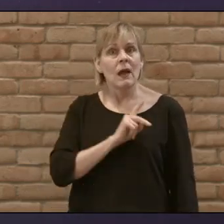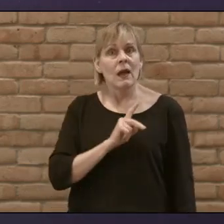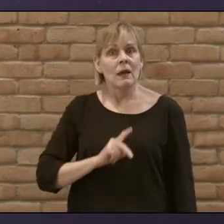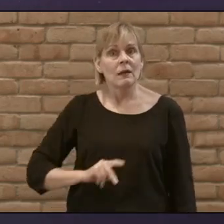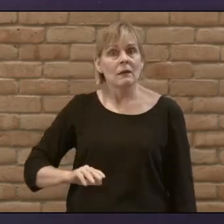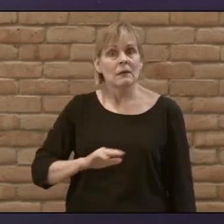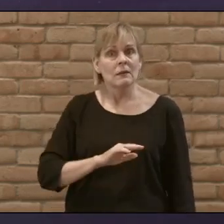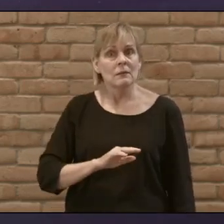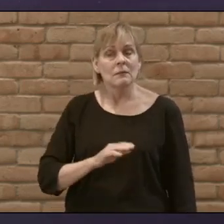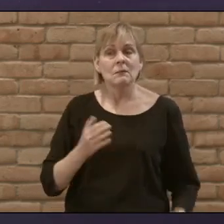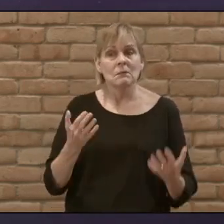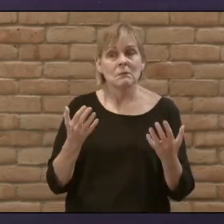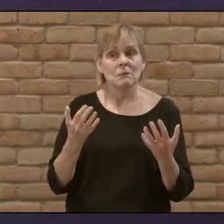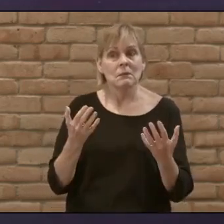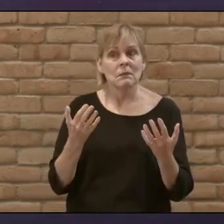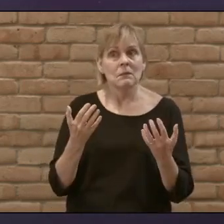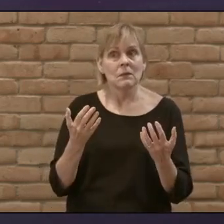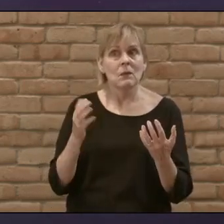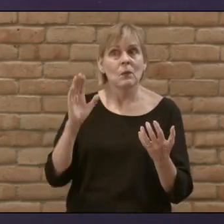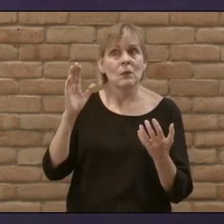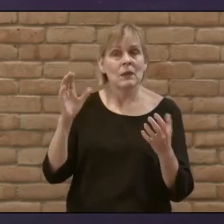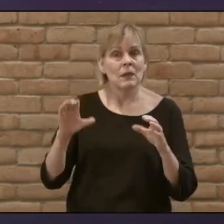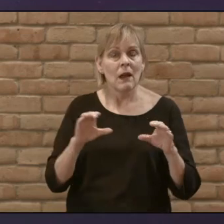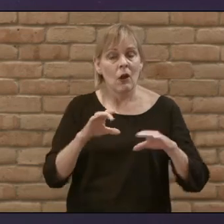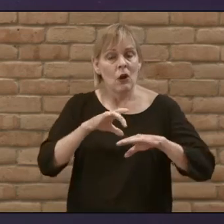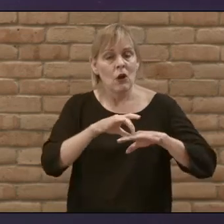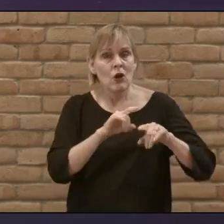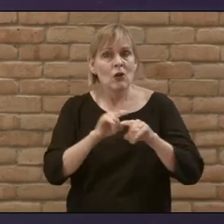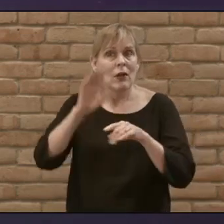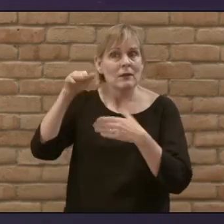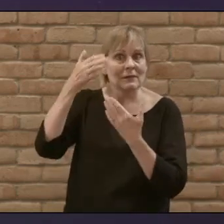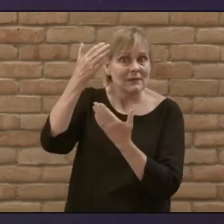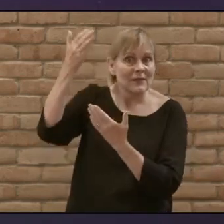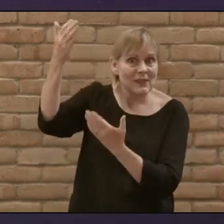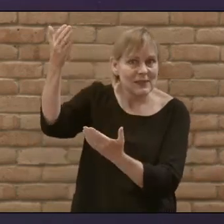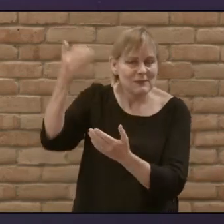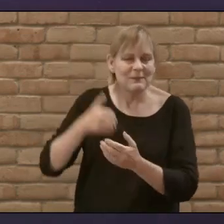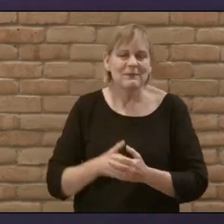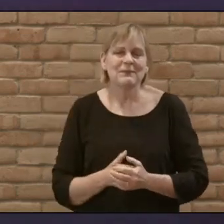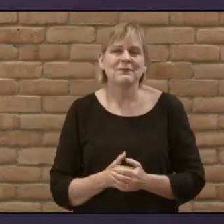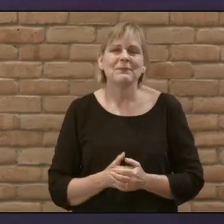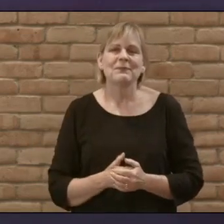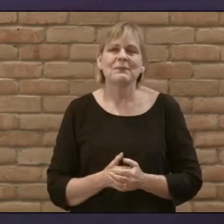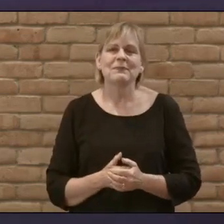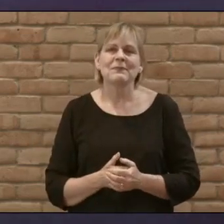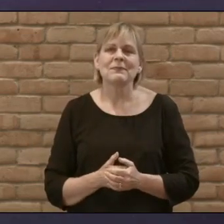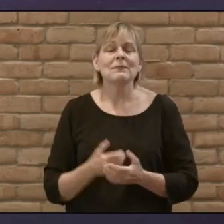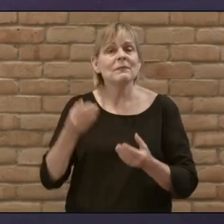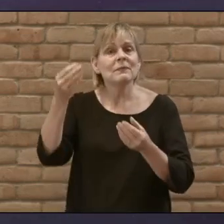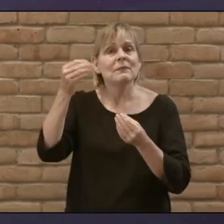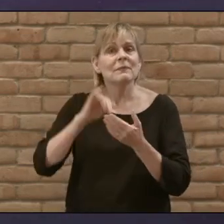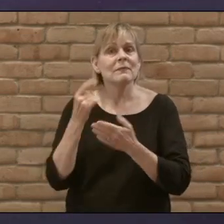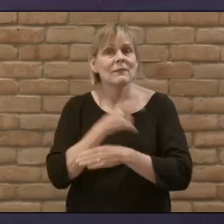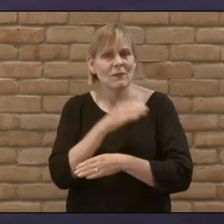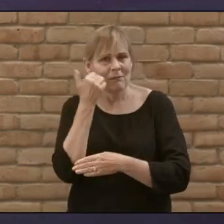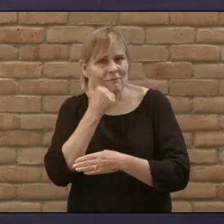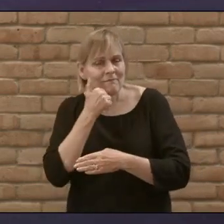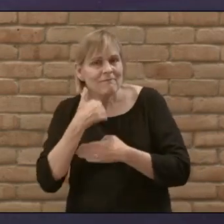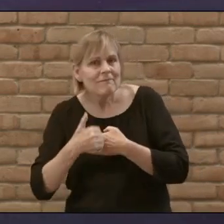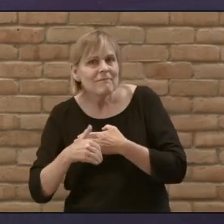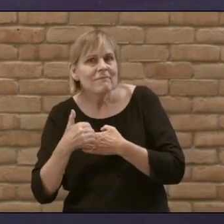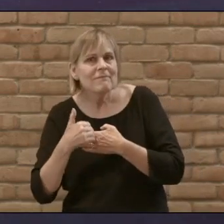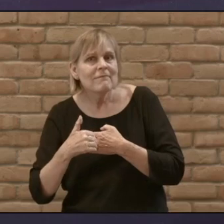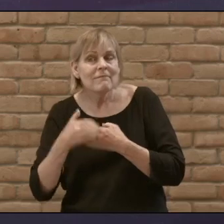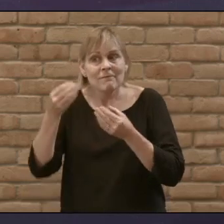Thy kingdom come Thy will be done On earth as it is in heaven Give us this day our